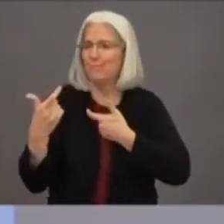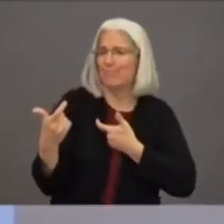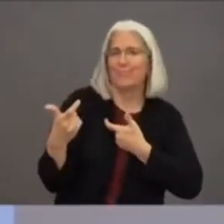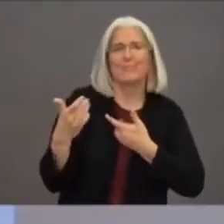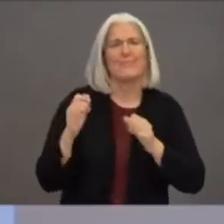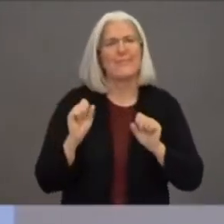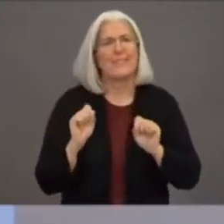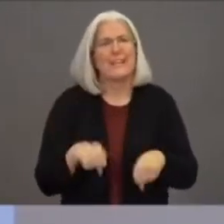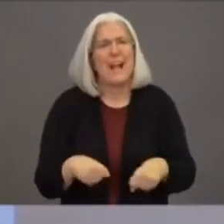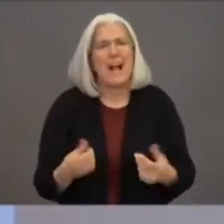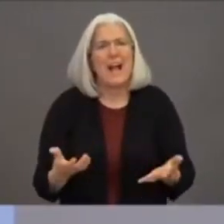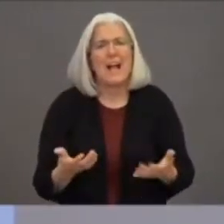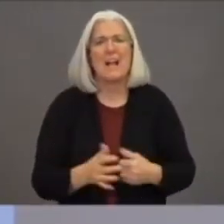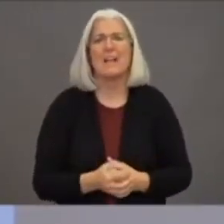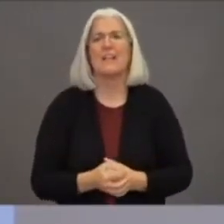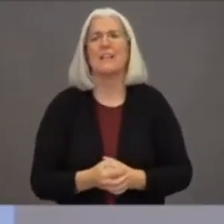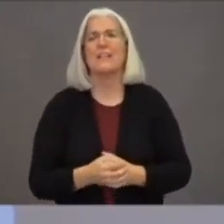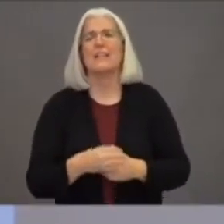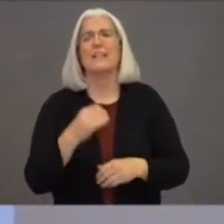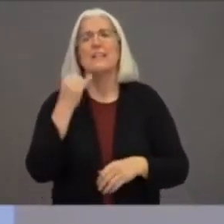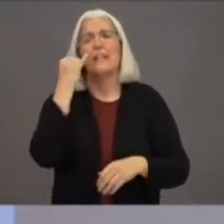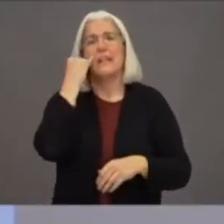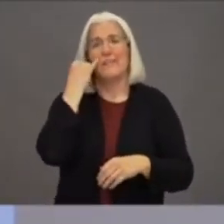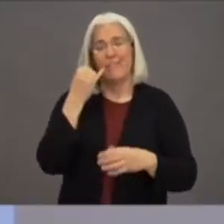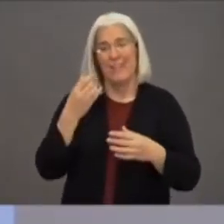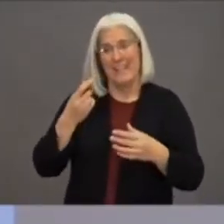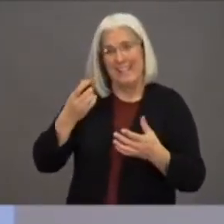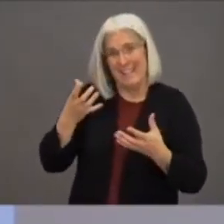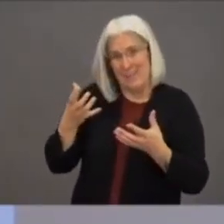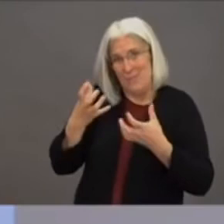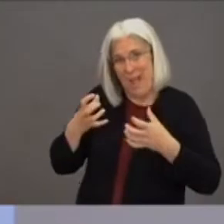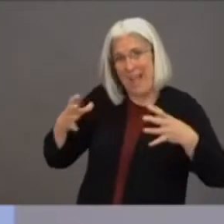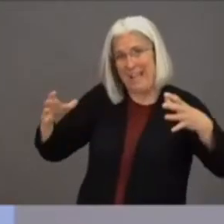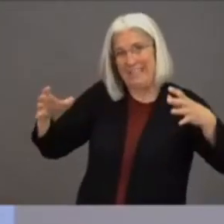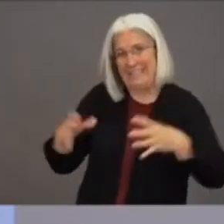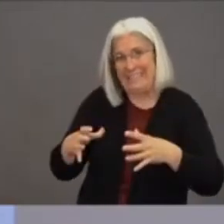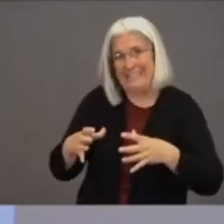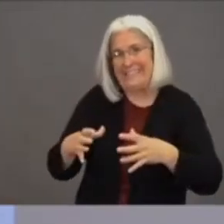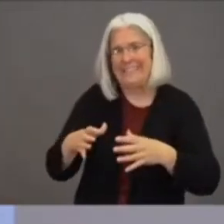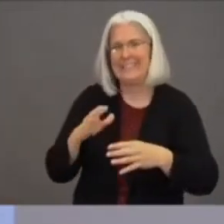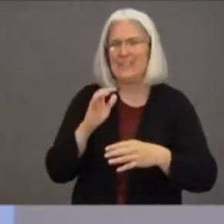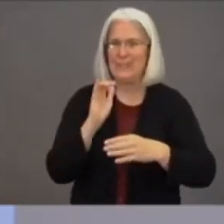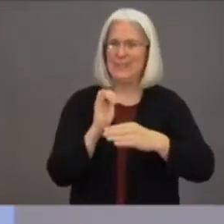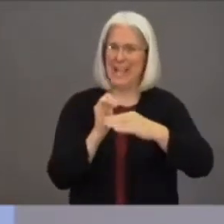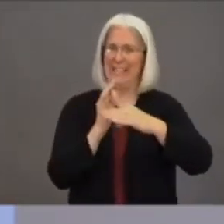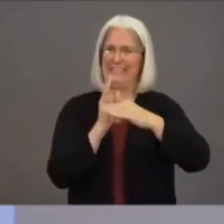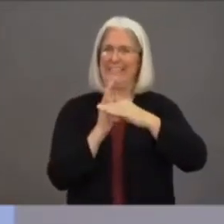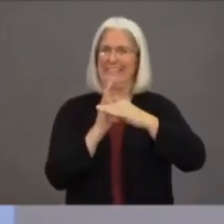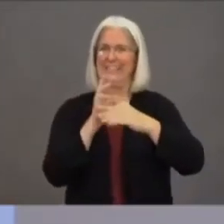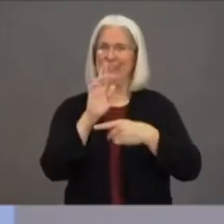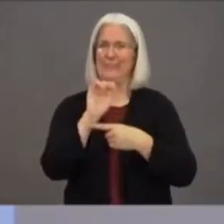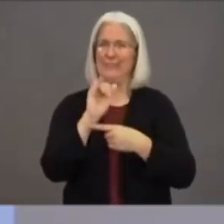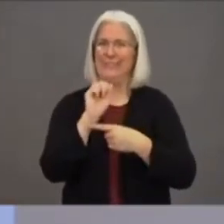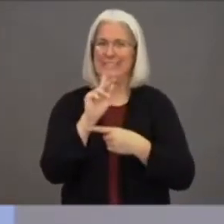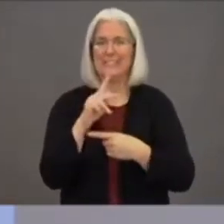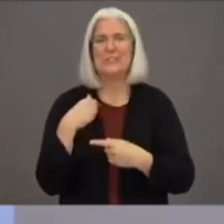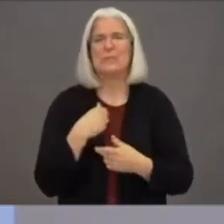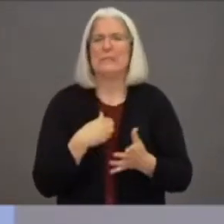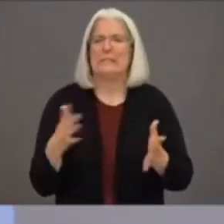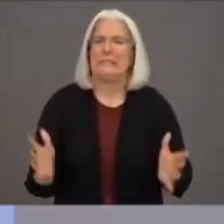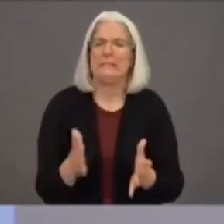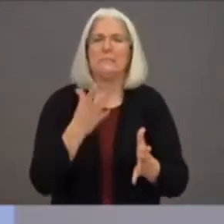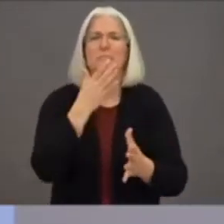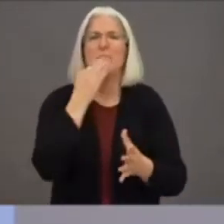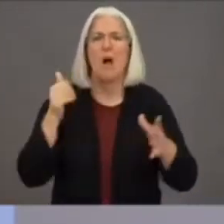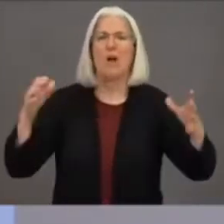households. And this is including your own household, so you can invite up to two more households. And just remember to keep it